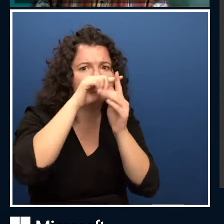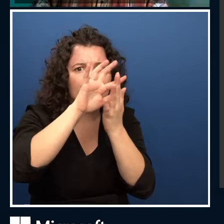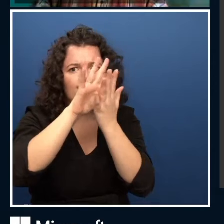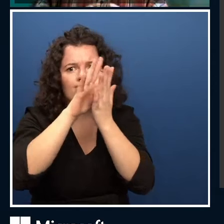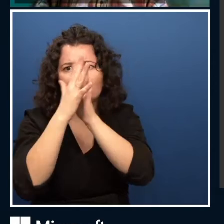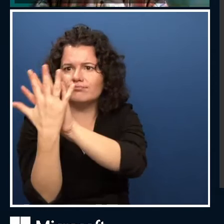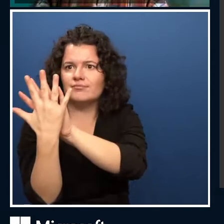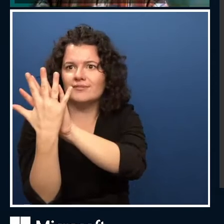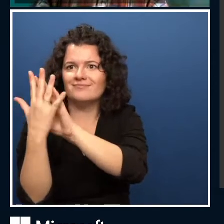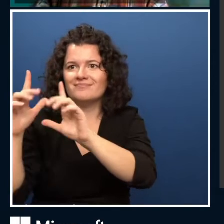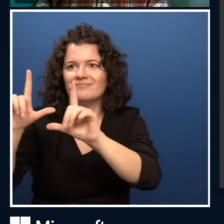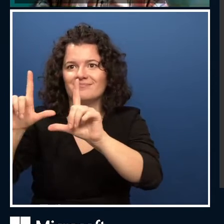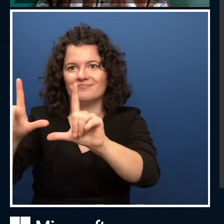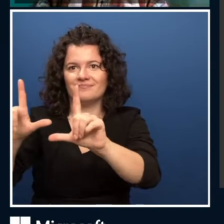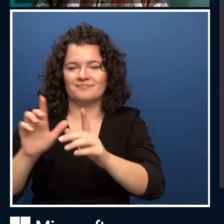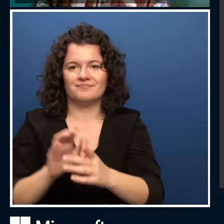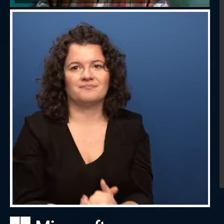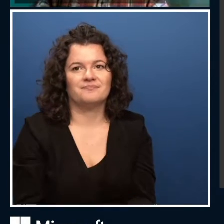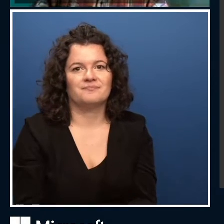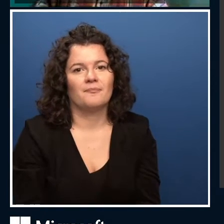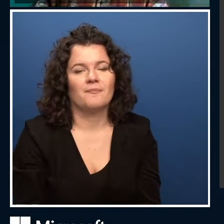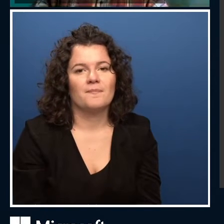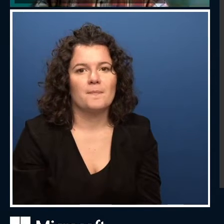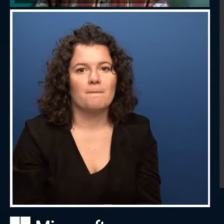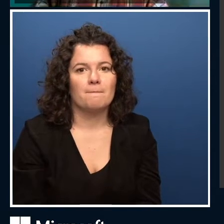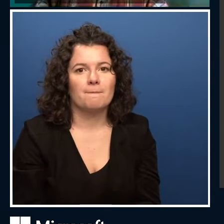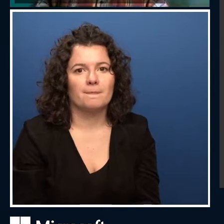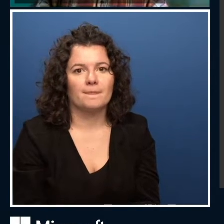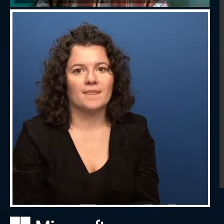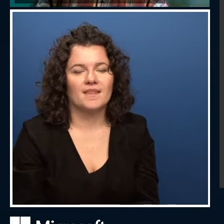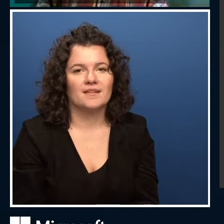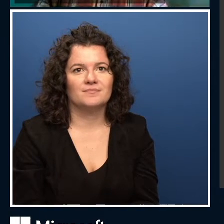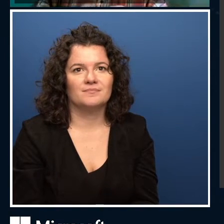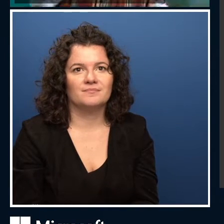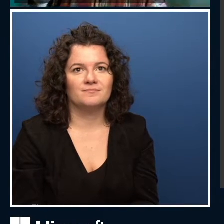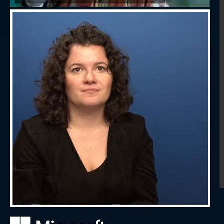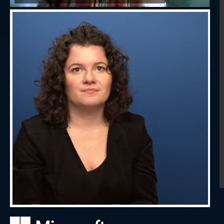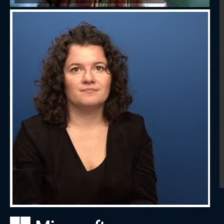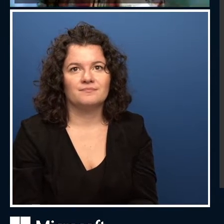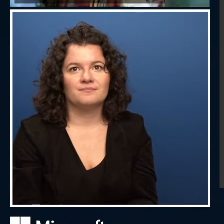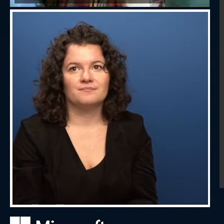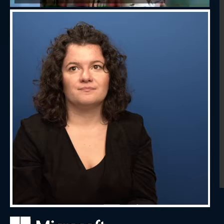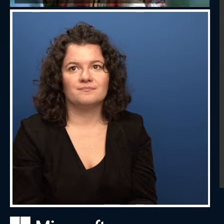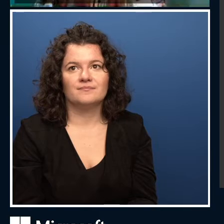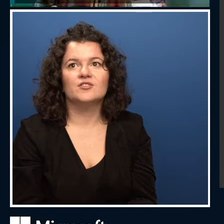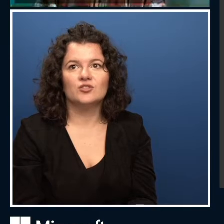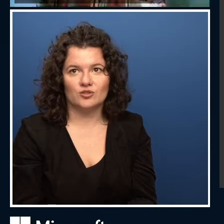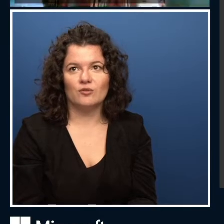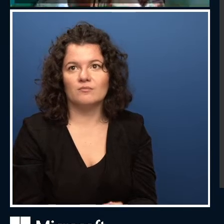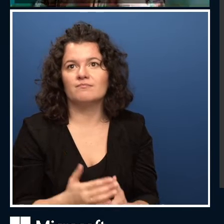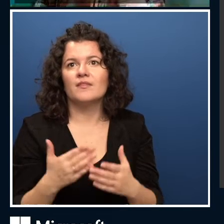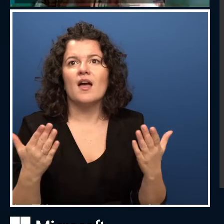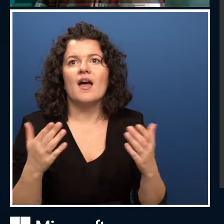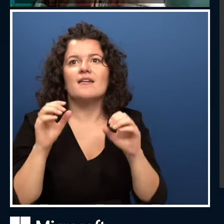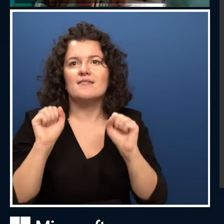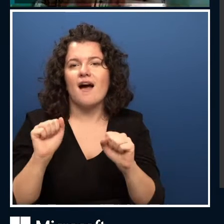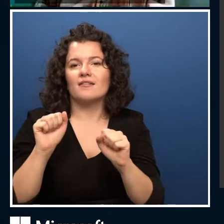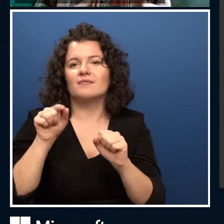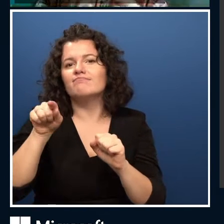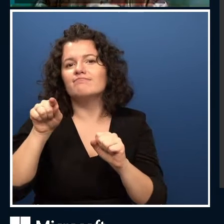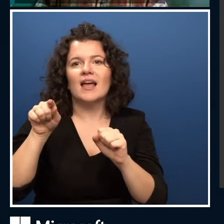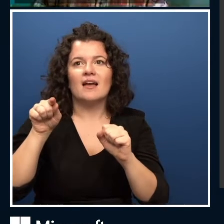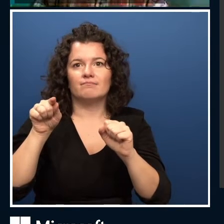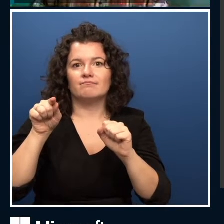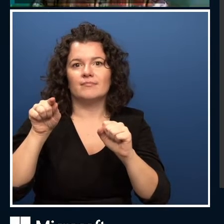the mathematical concept of affine transformation, which means pretty much moving the image, stretching it, zooming